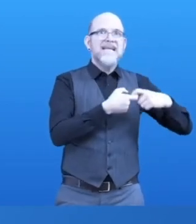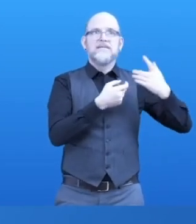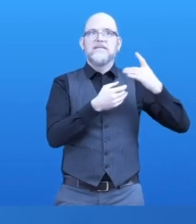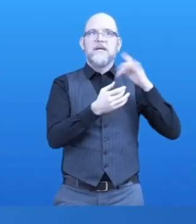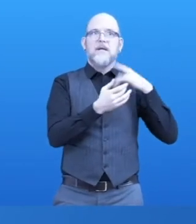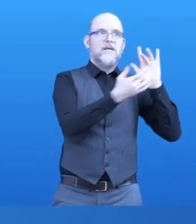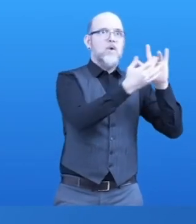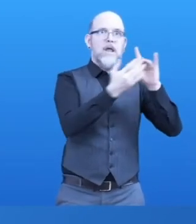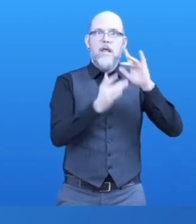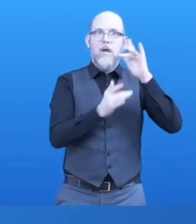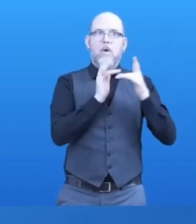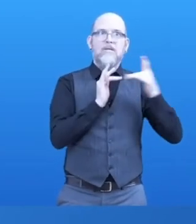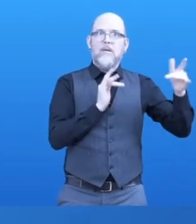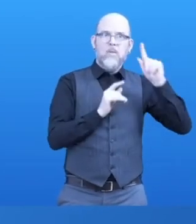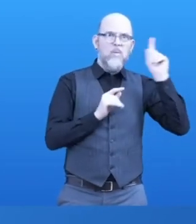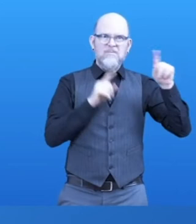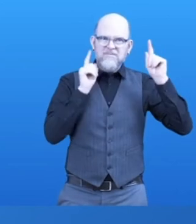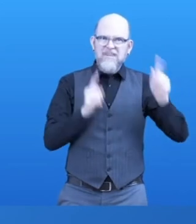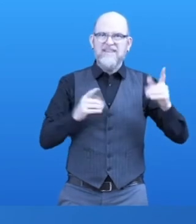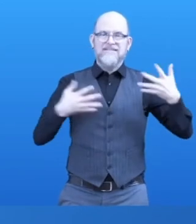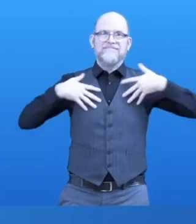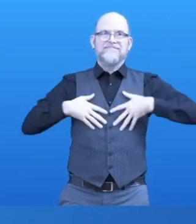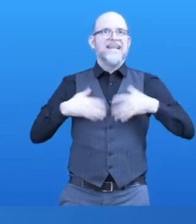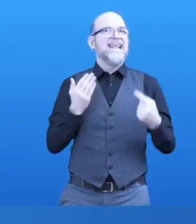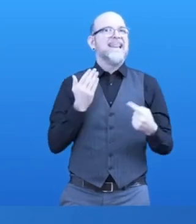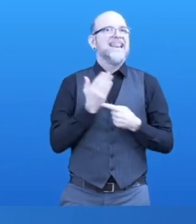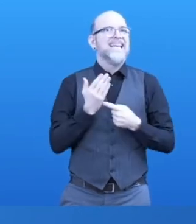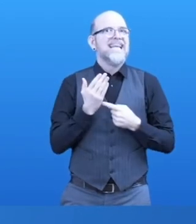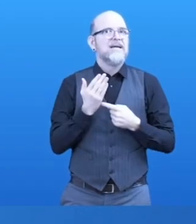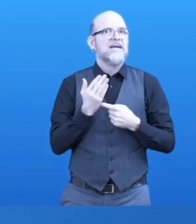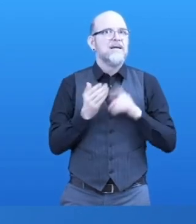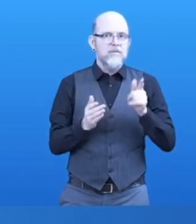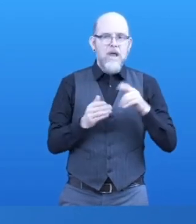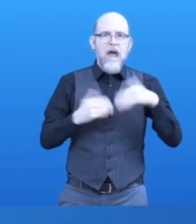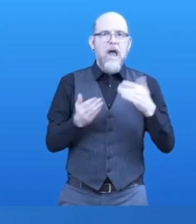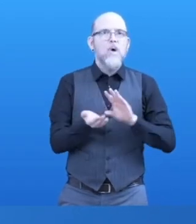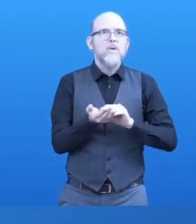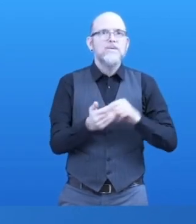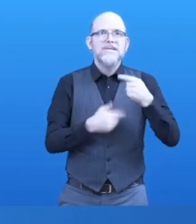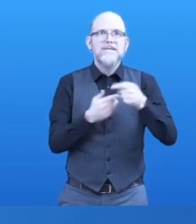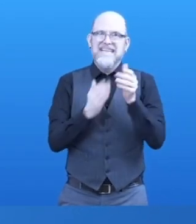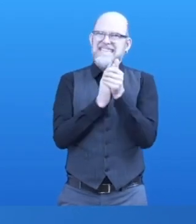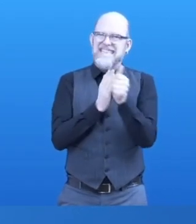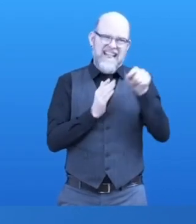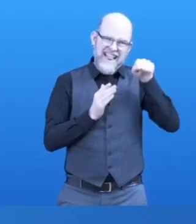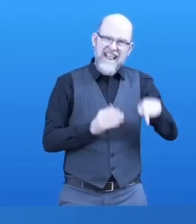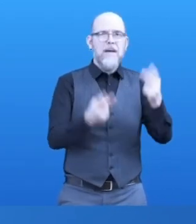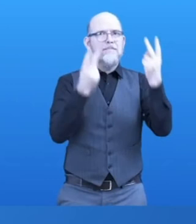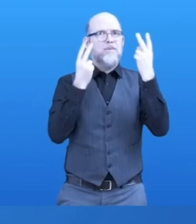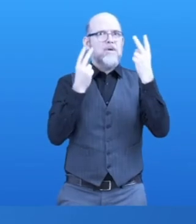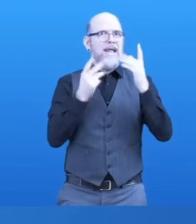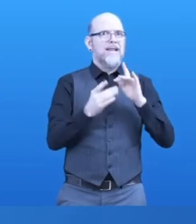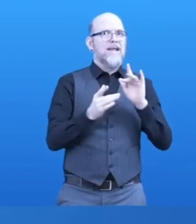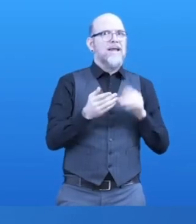These skills are super important for students who are blind or visually impaired as well. To access remote learning